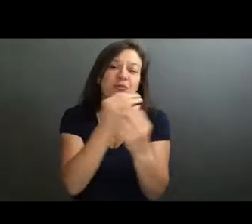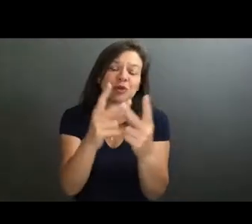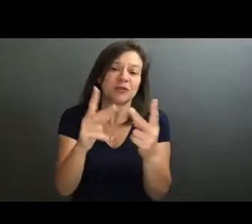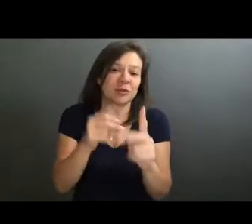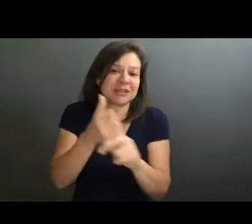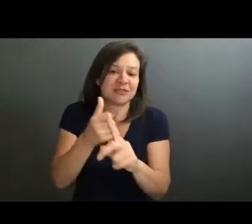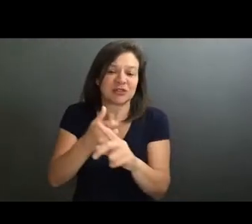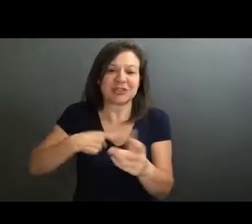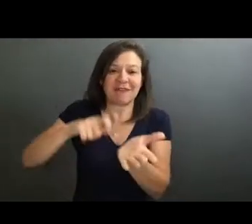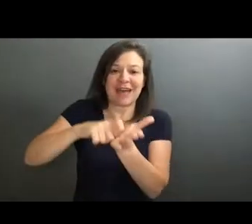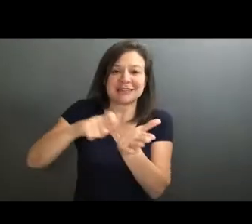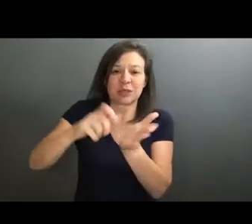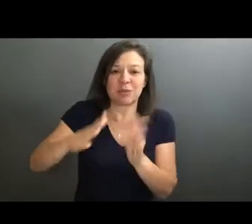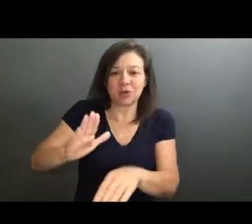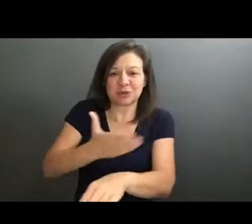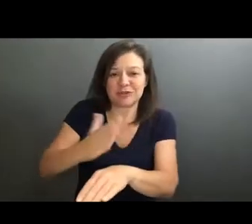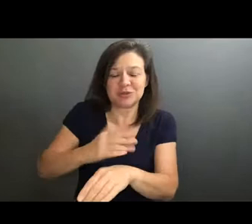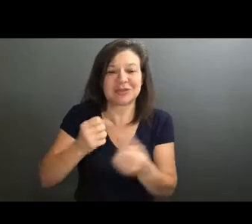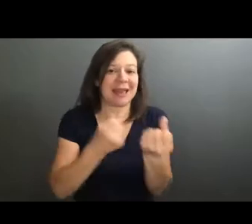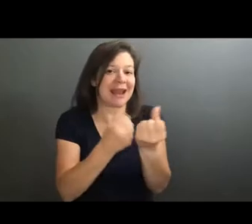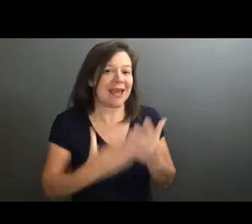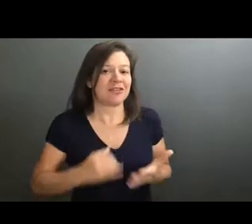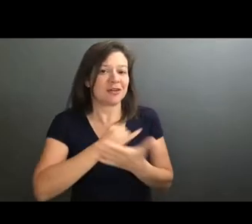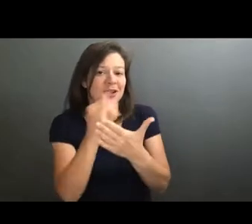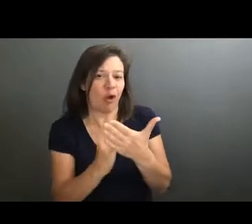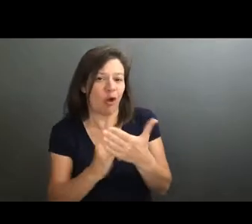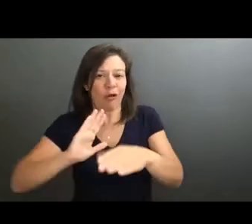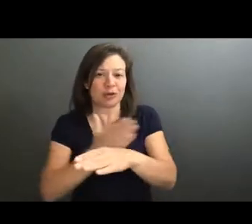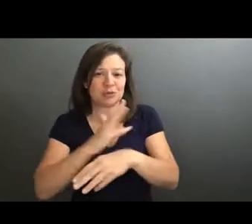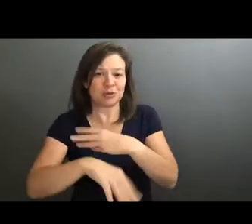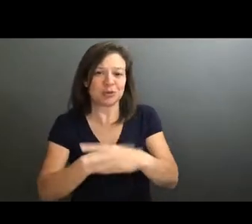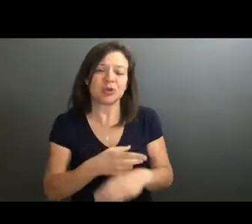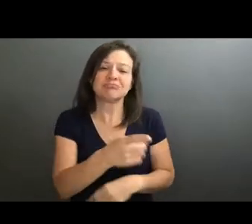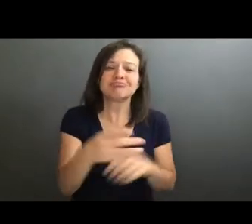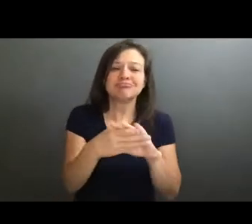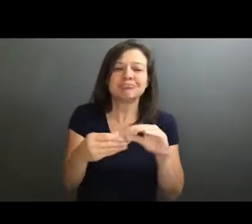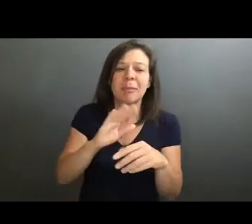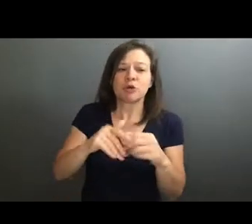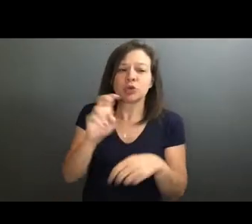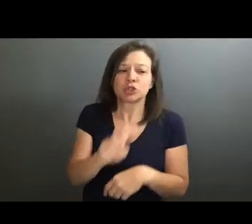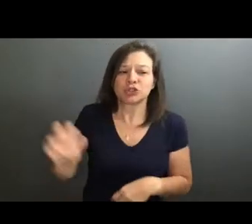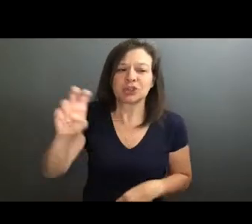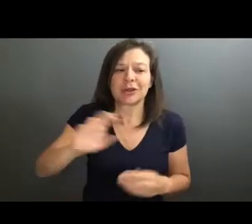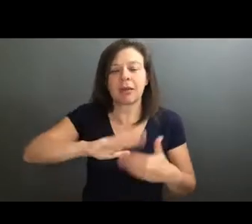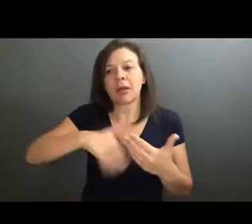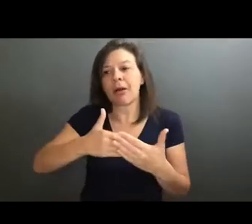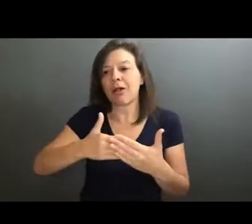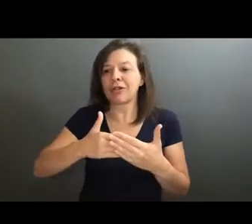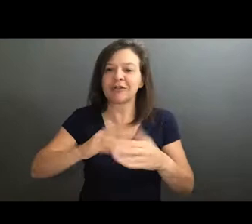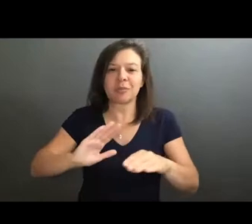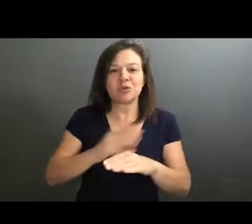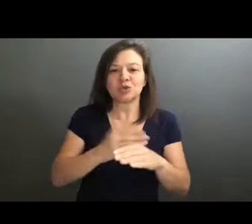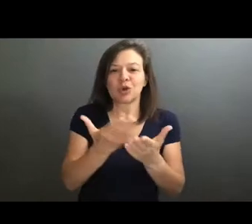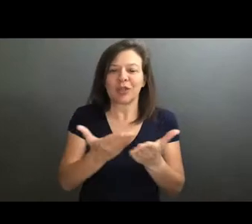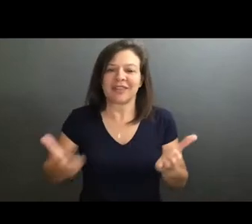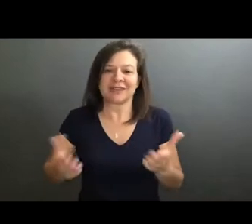composer and advocate in the art music world. And I was wondering if you would talk about your journey getting here and all the musical and sort of life steps that